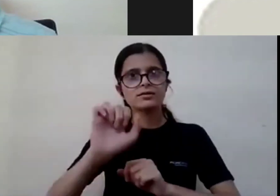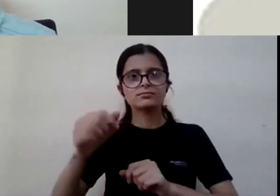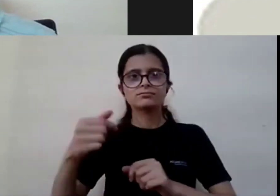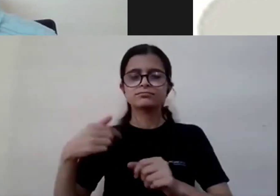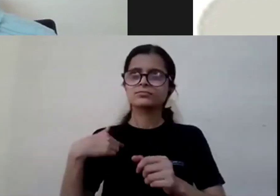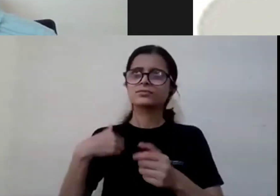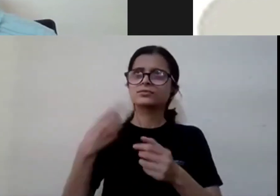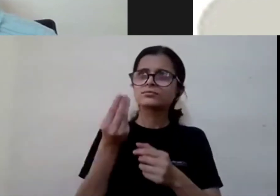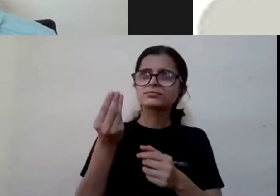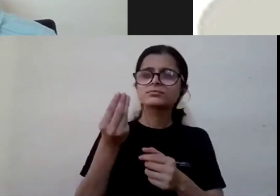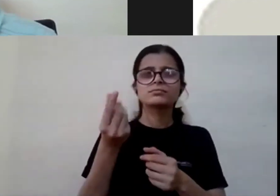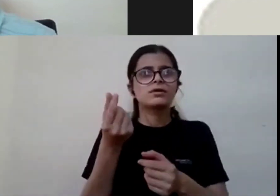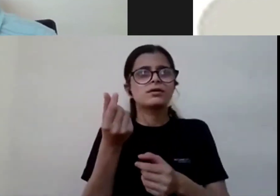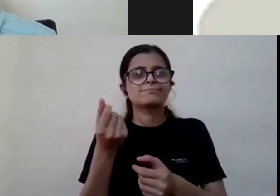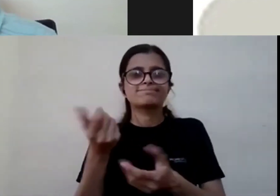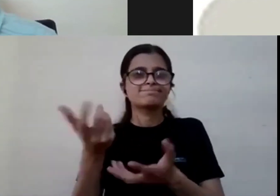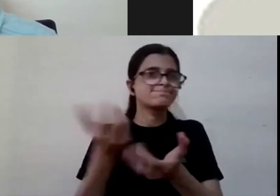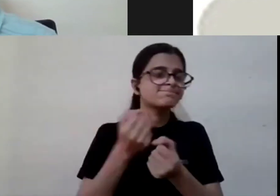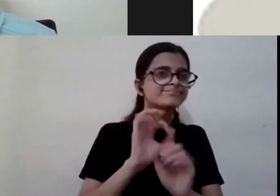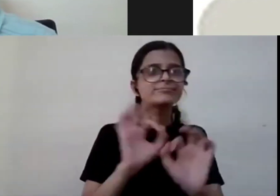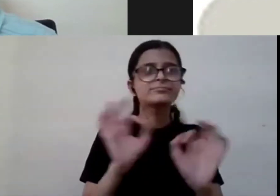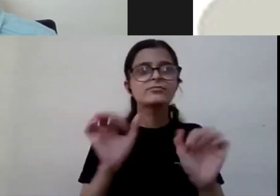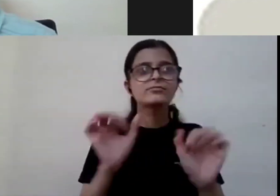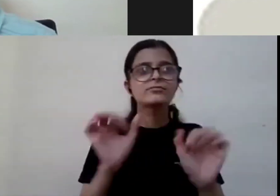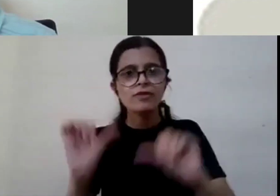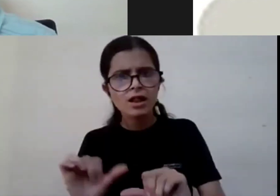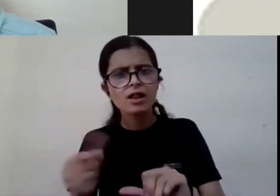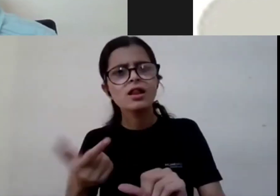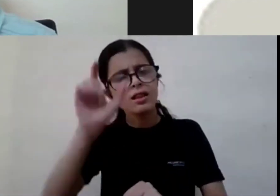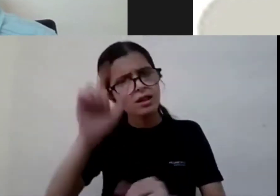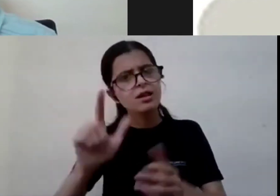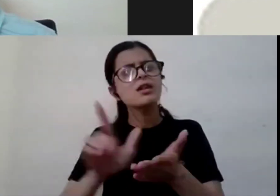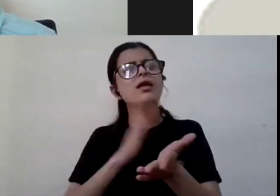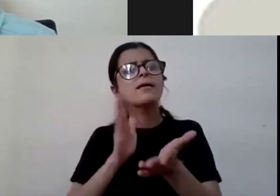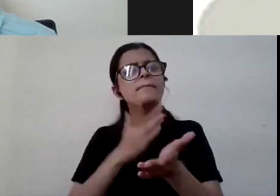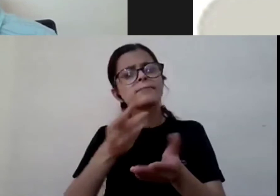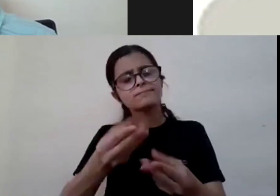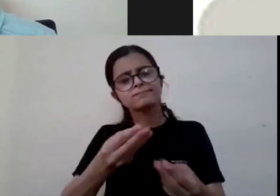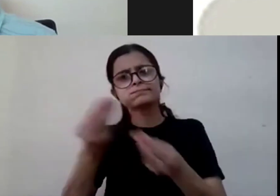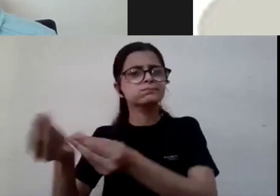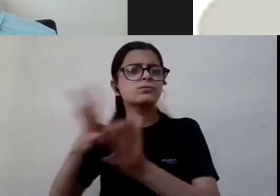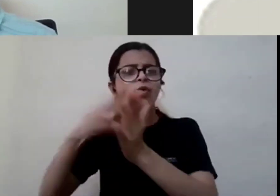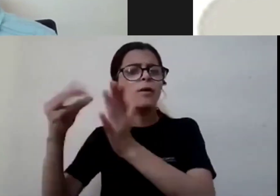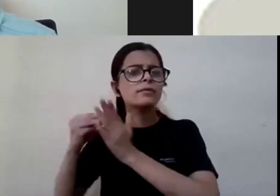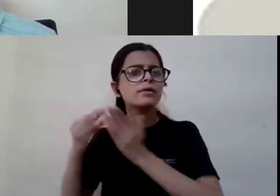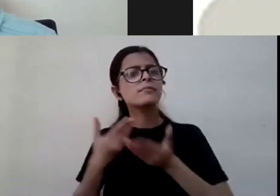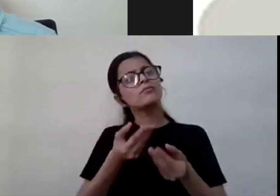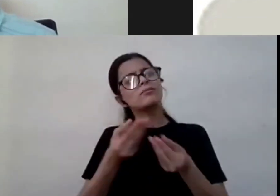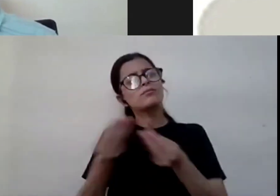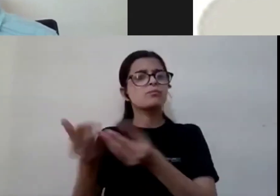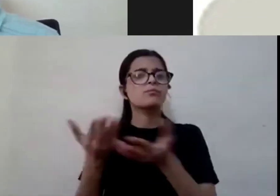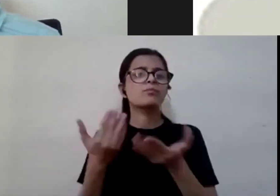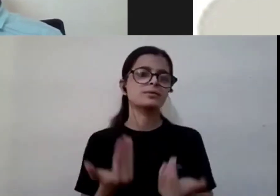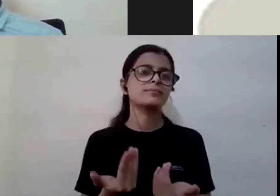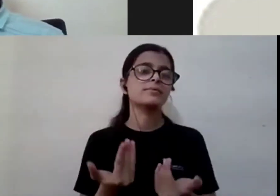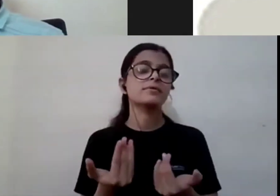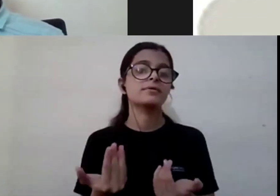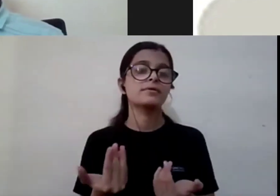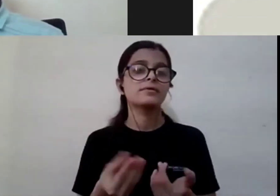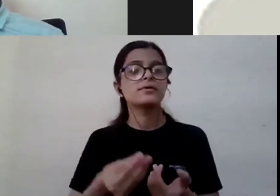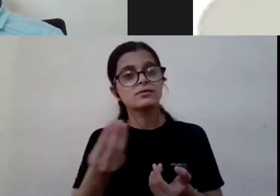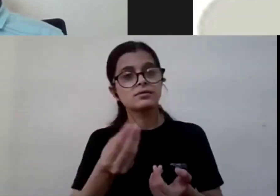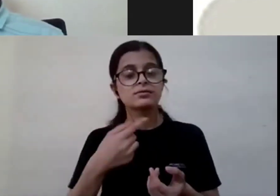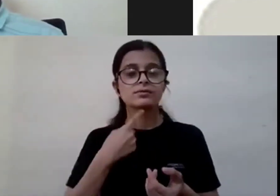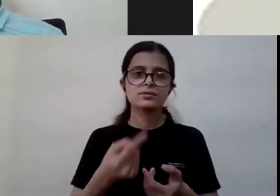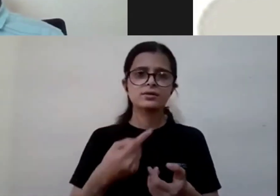we as a library will buy it for that uh individual and provide it provide the copies to them but then uh we also say